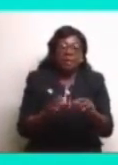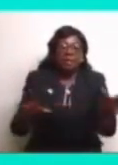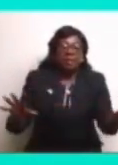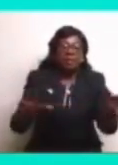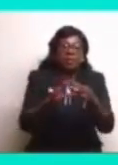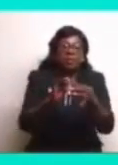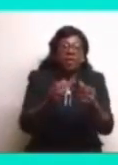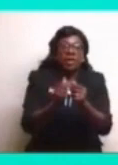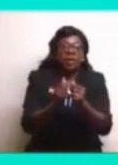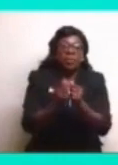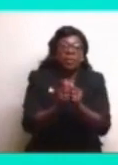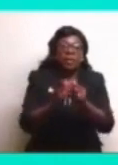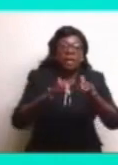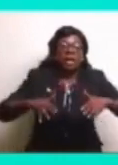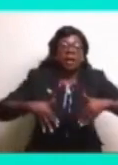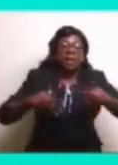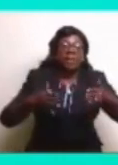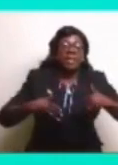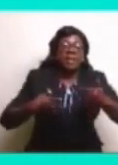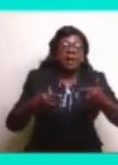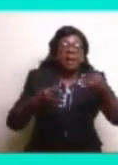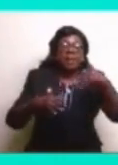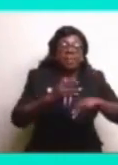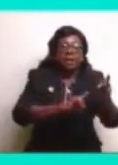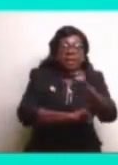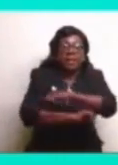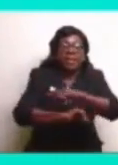with the expressions of happy birthday to the Prime Minister.